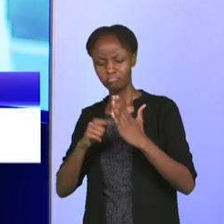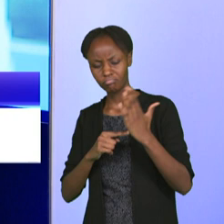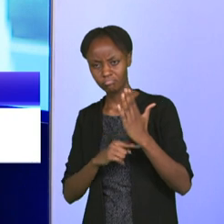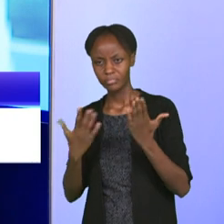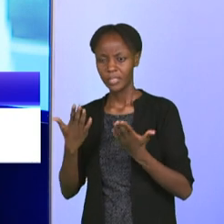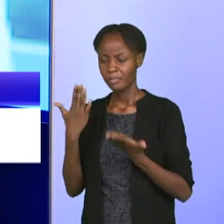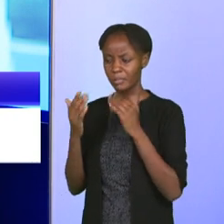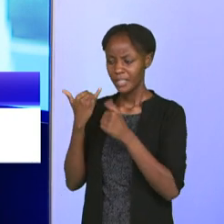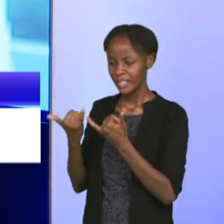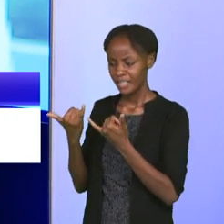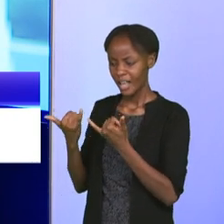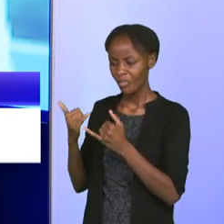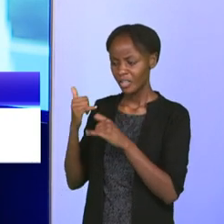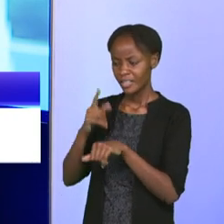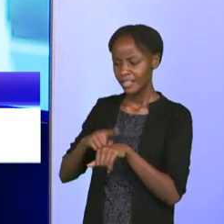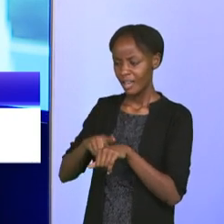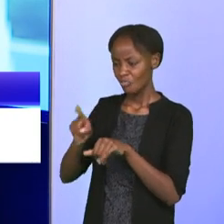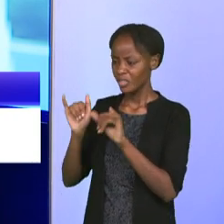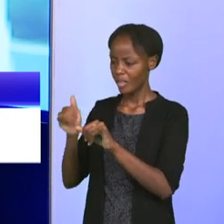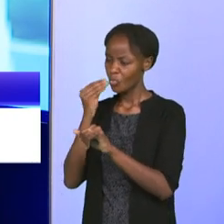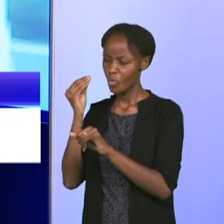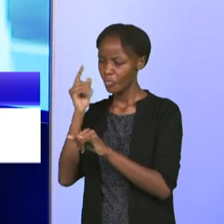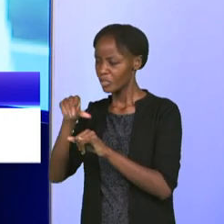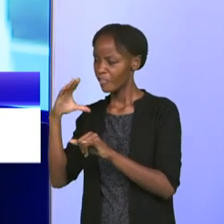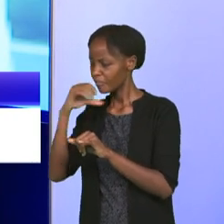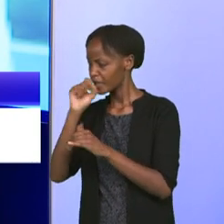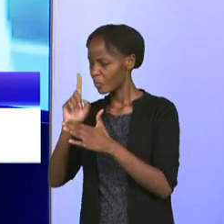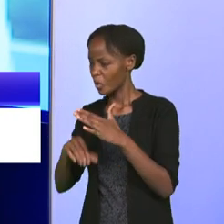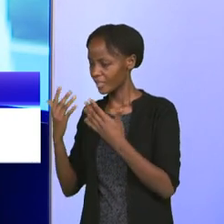Just maybe right now in lockdown, what are you missing most?